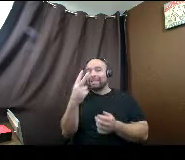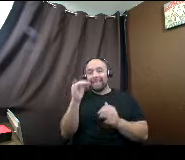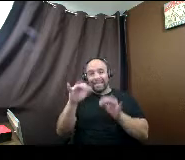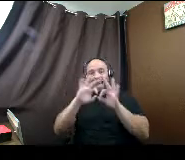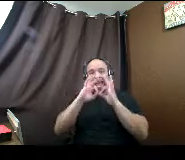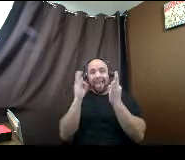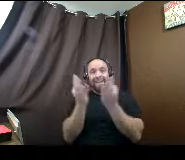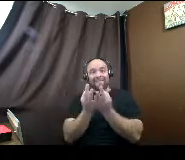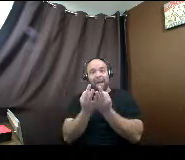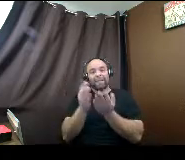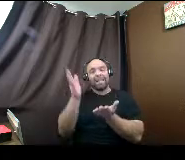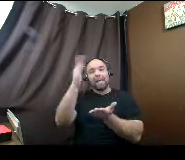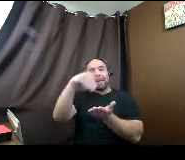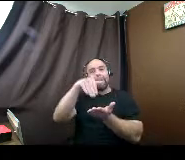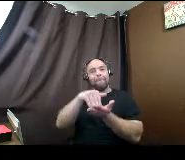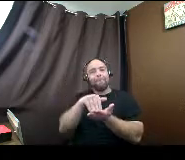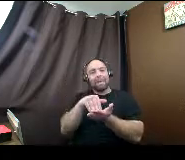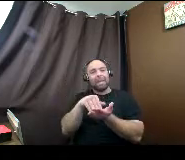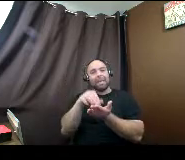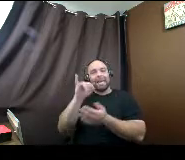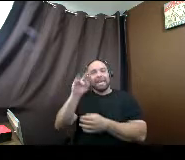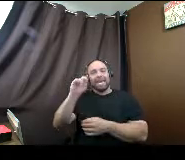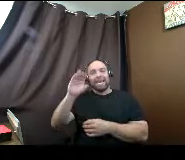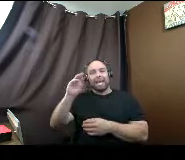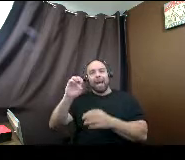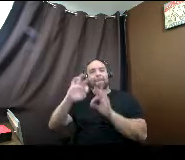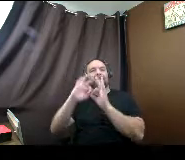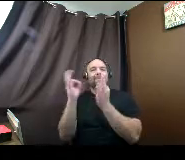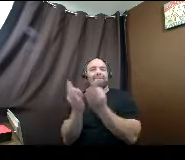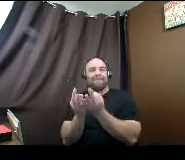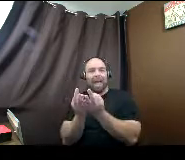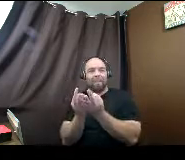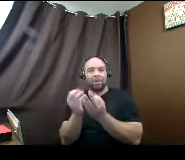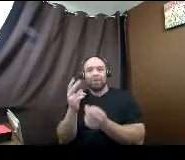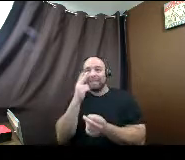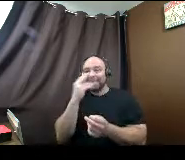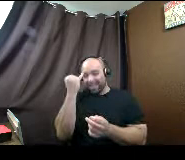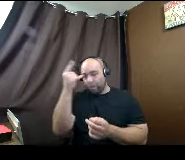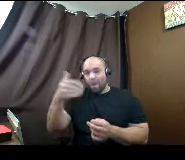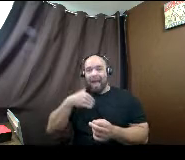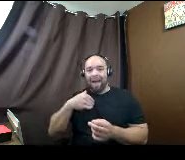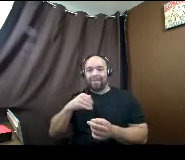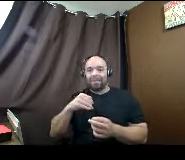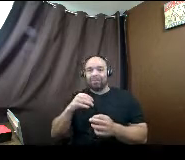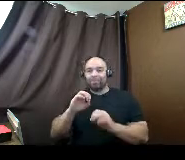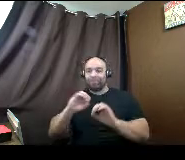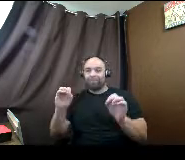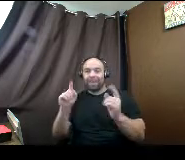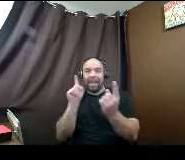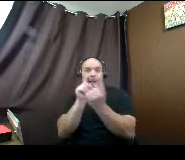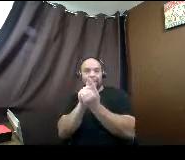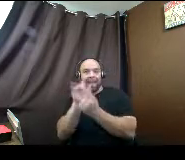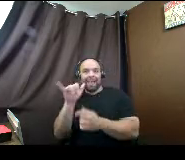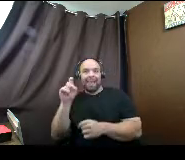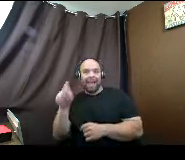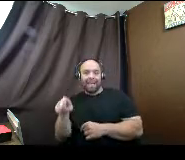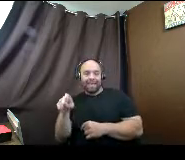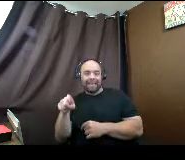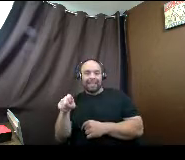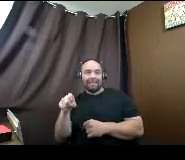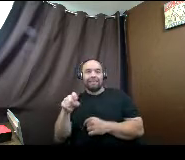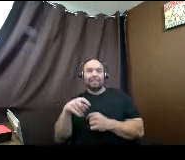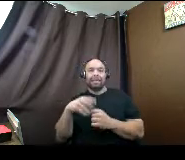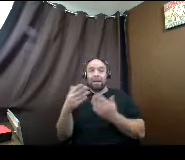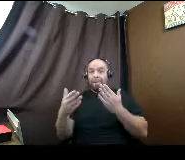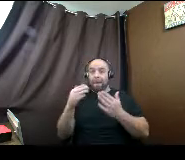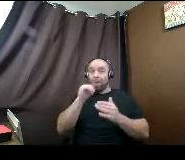family for some scholarships to determine if you have what's called unmet needs. So they know that you're not receiving full gift aid and you may not